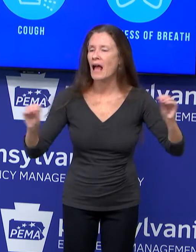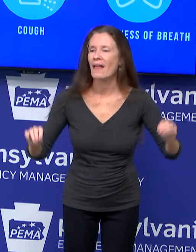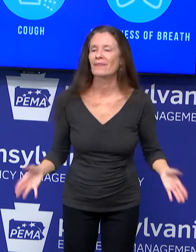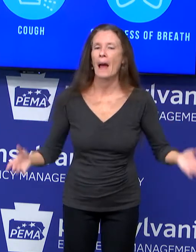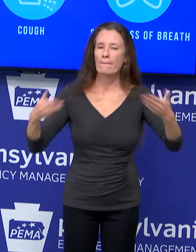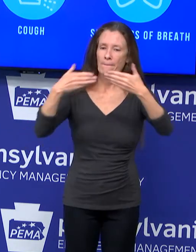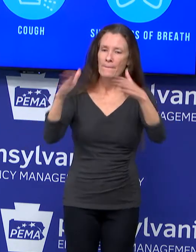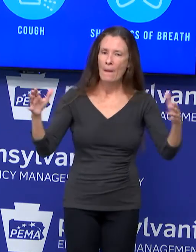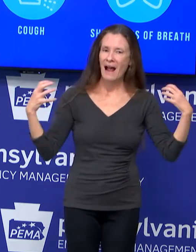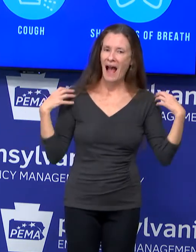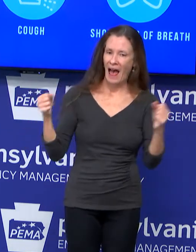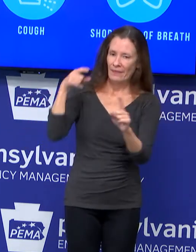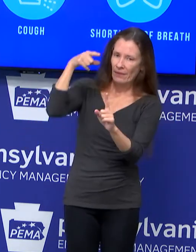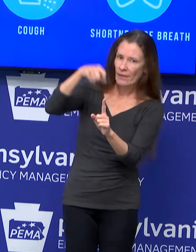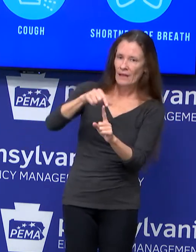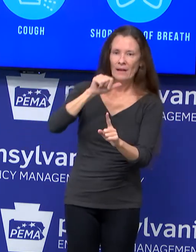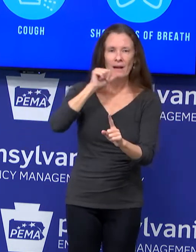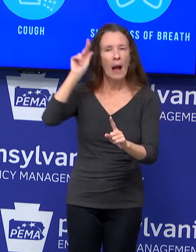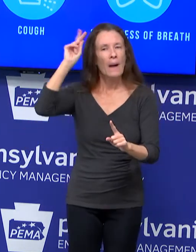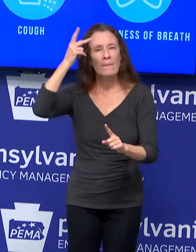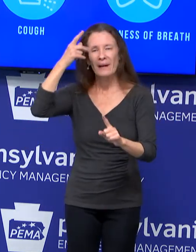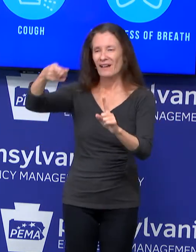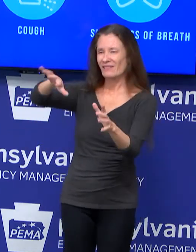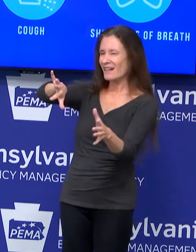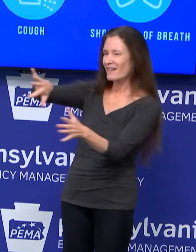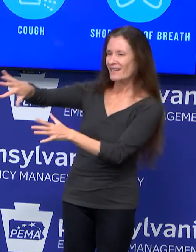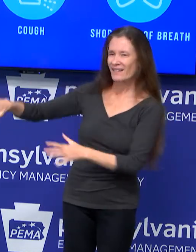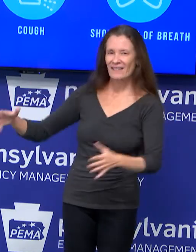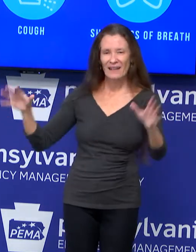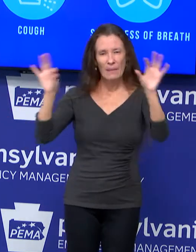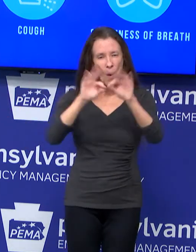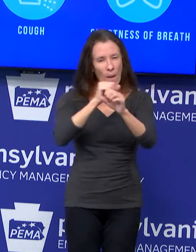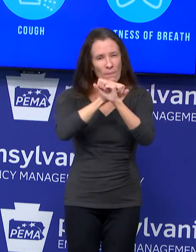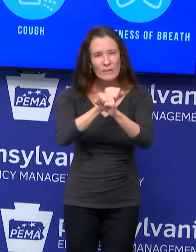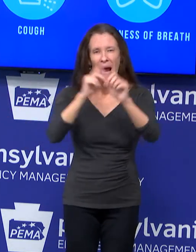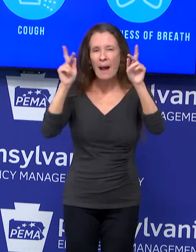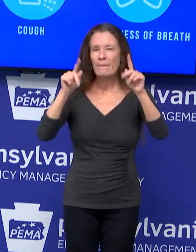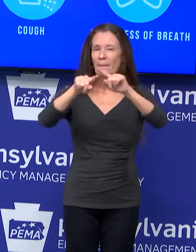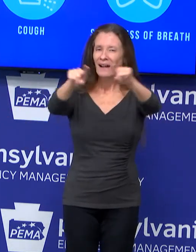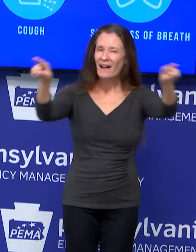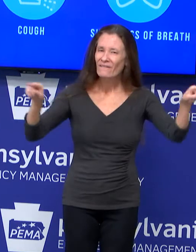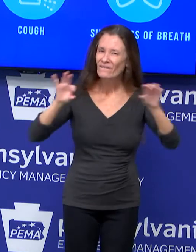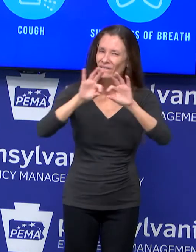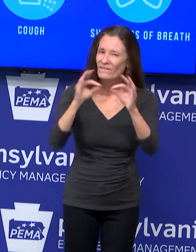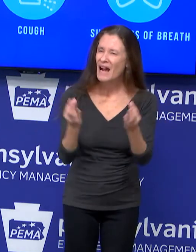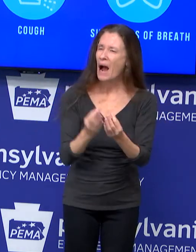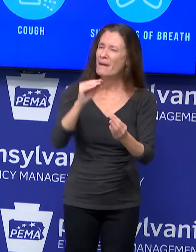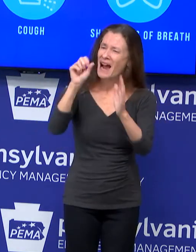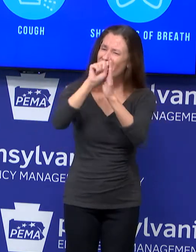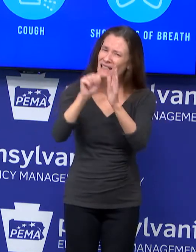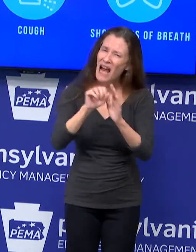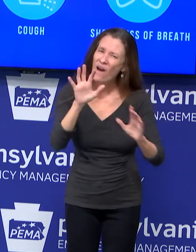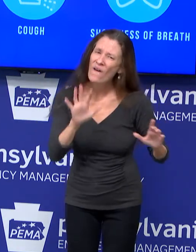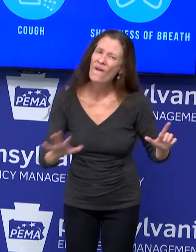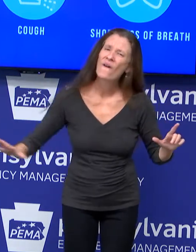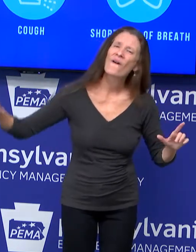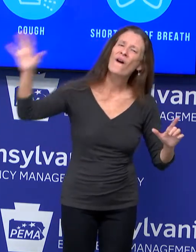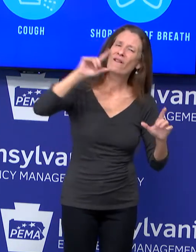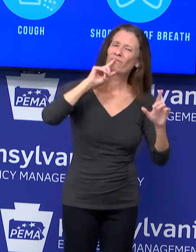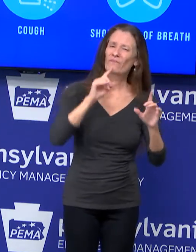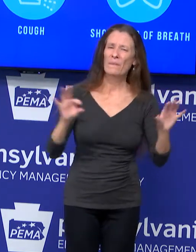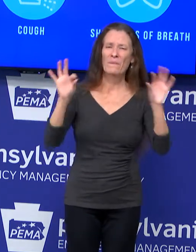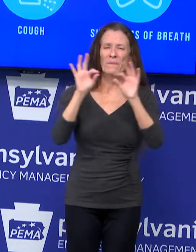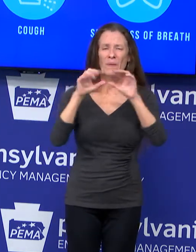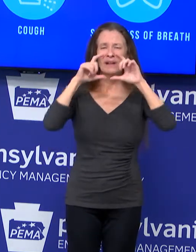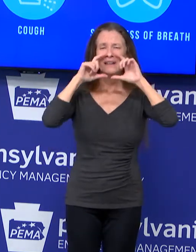your family, your community, and eventually the whole state. So we really want to get past the political